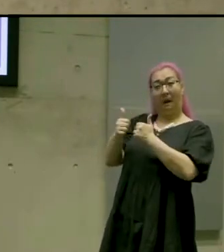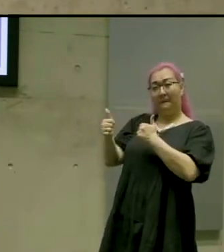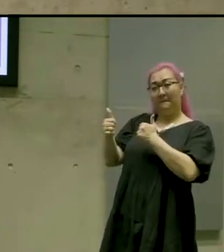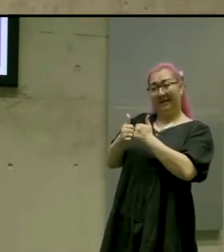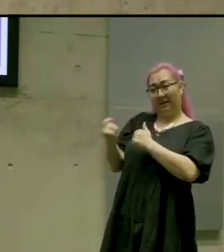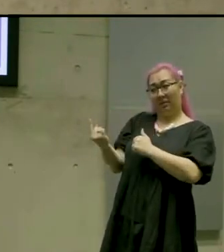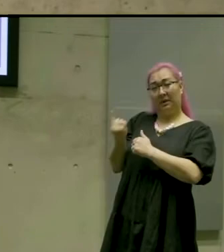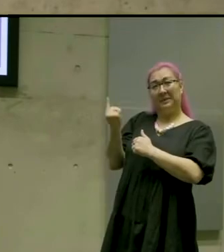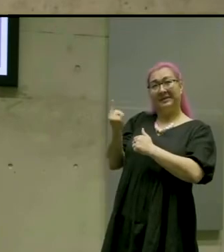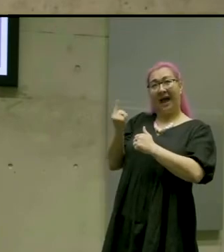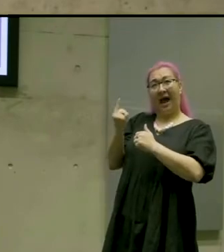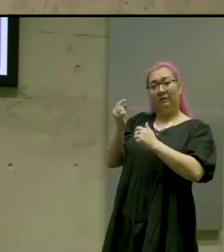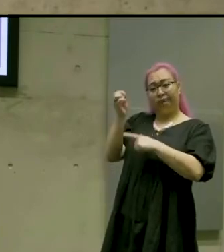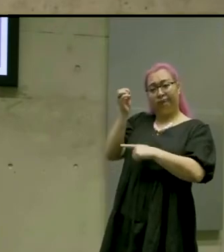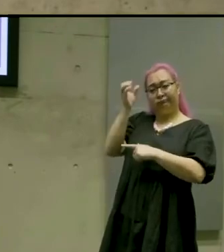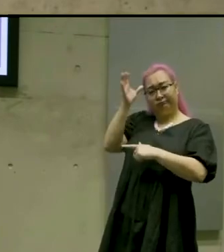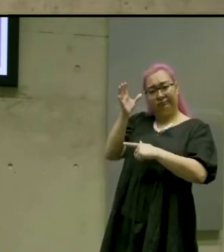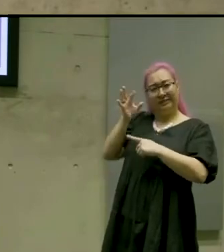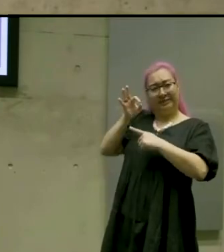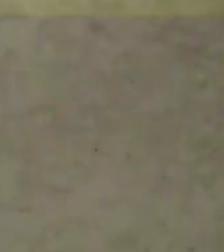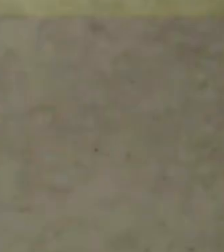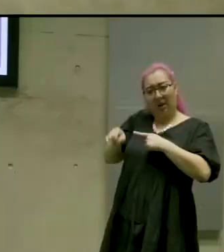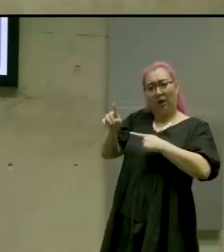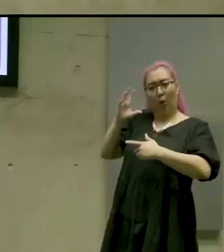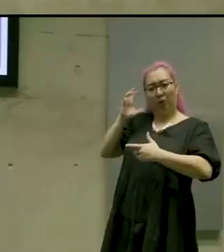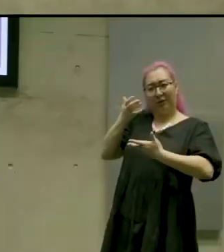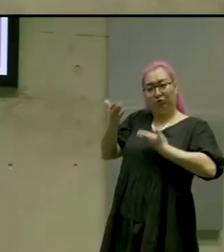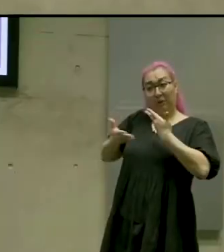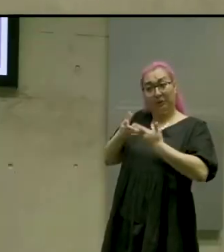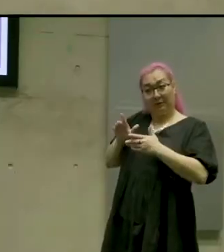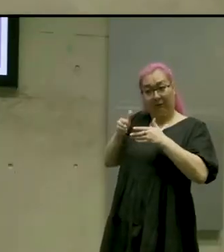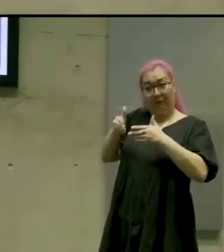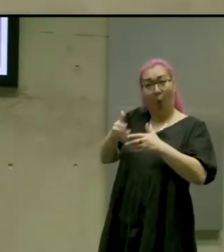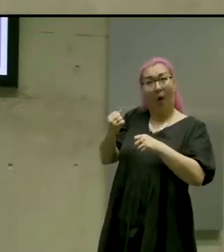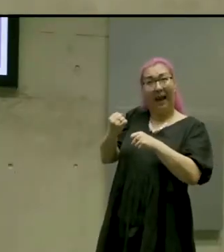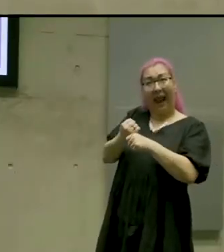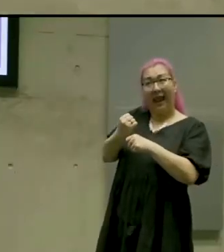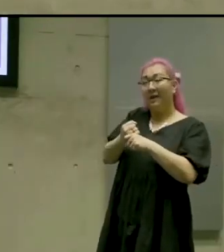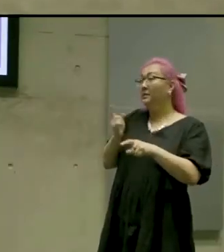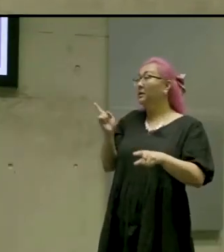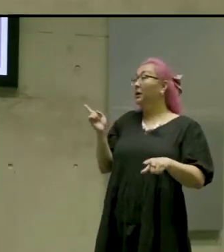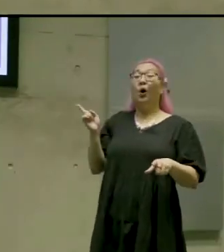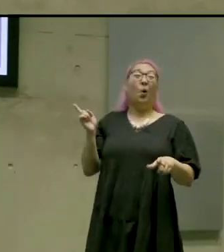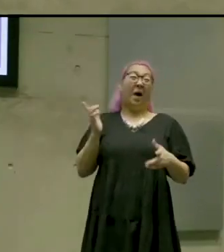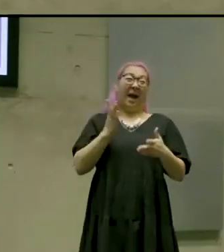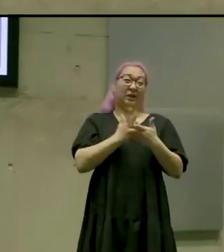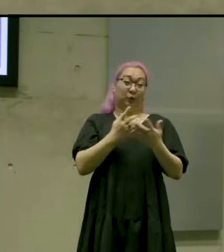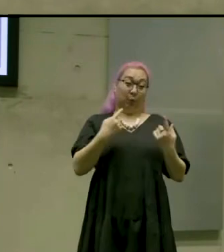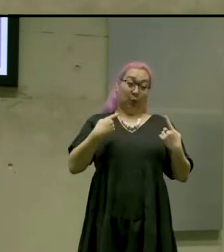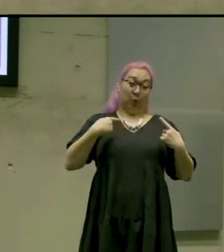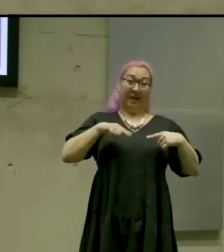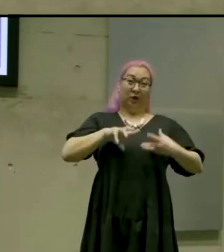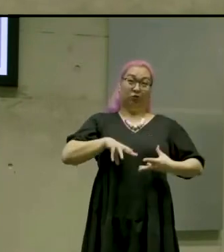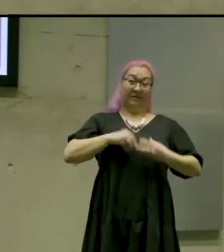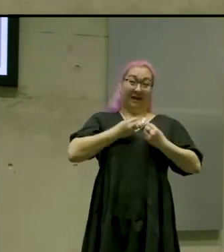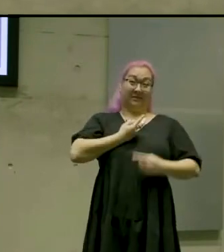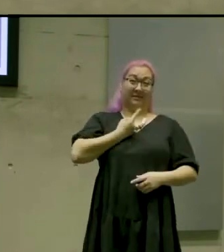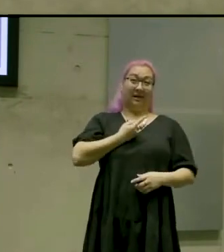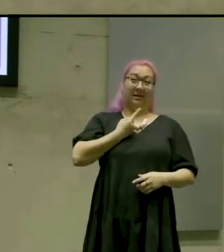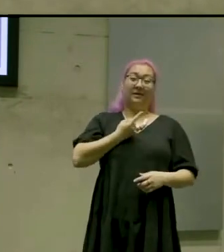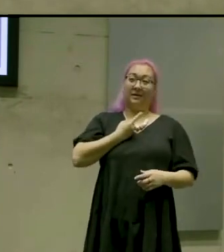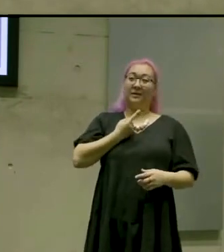specializes in audio description for games? So we actually did it ourselves and we